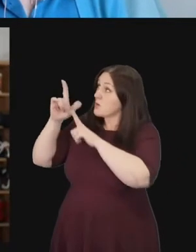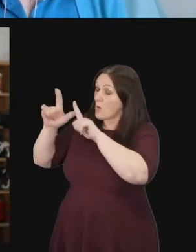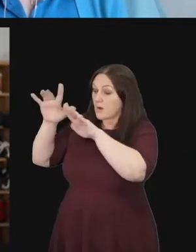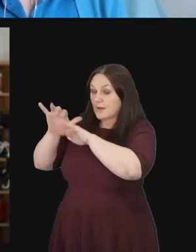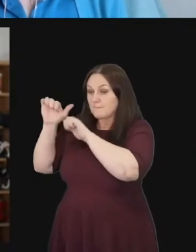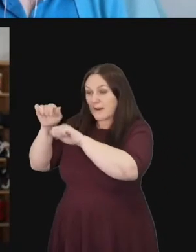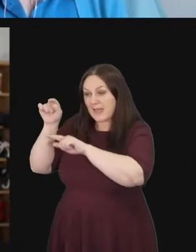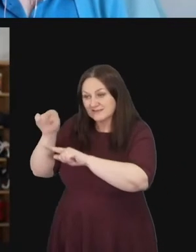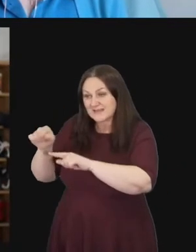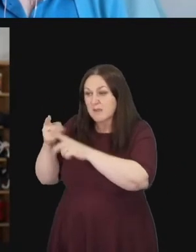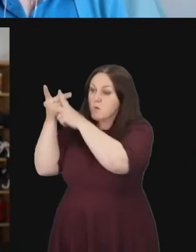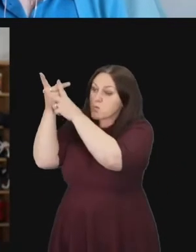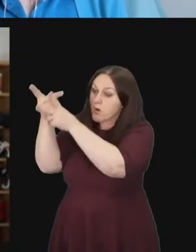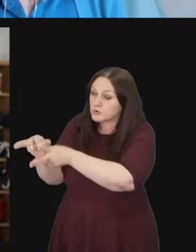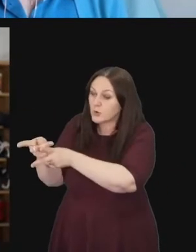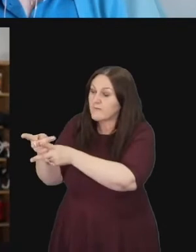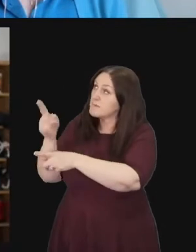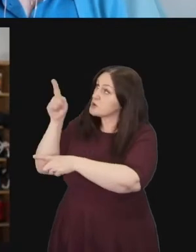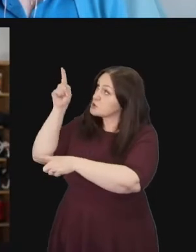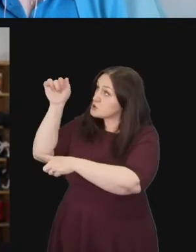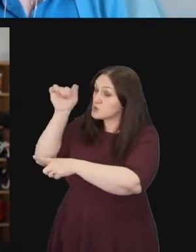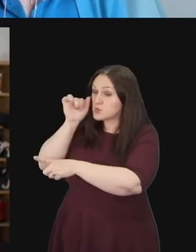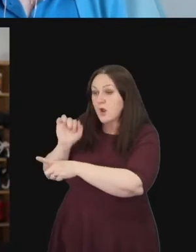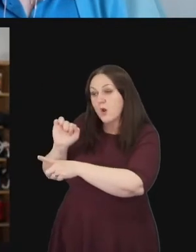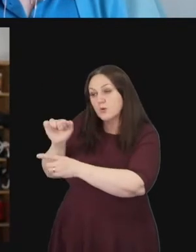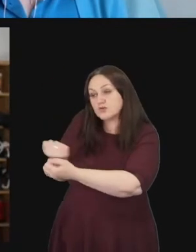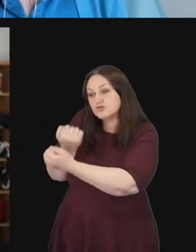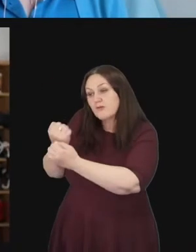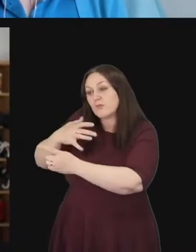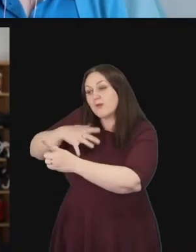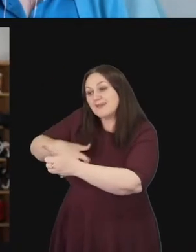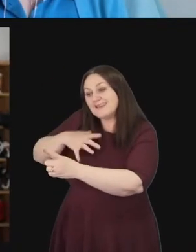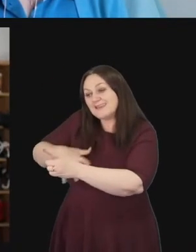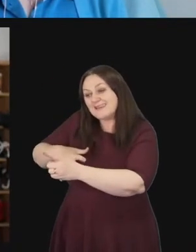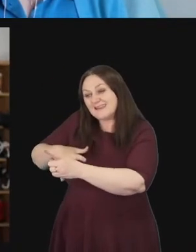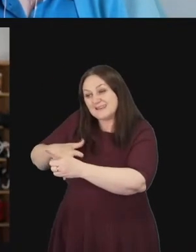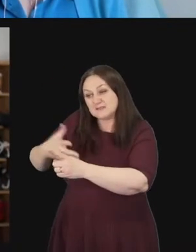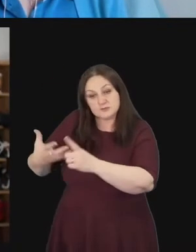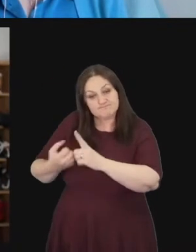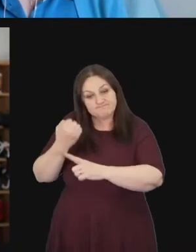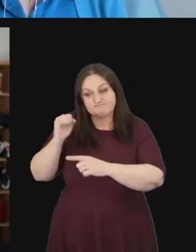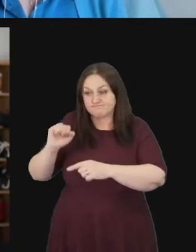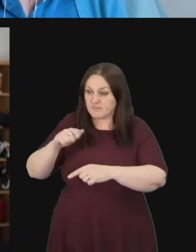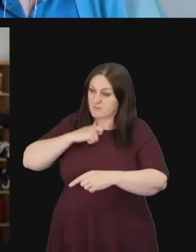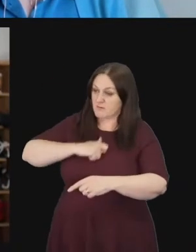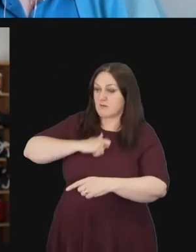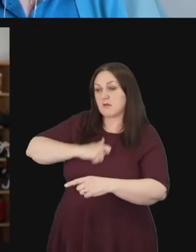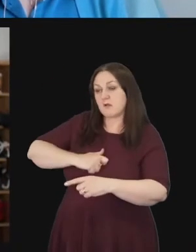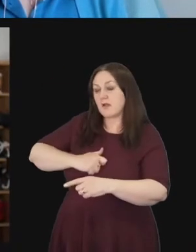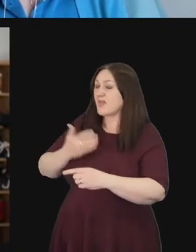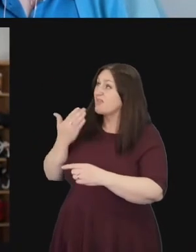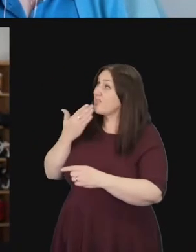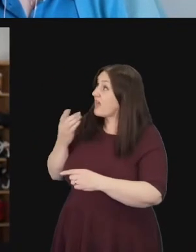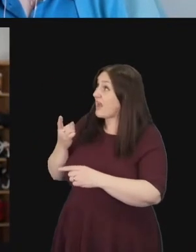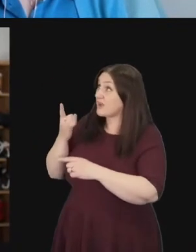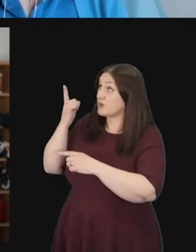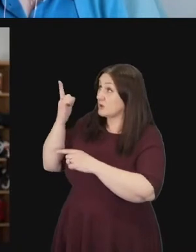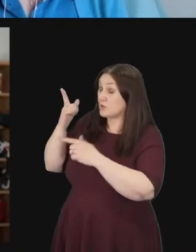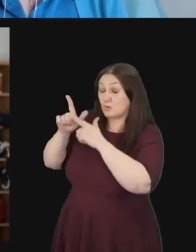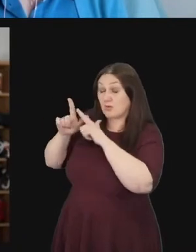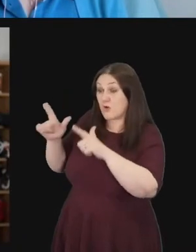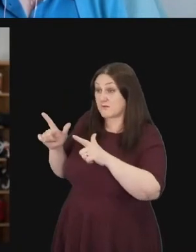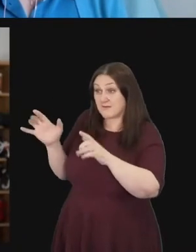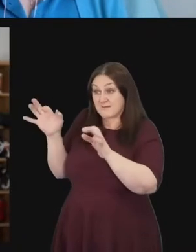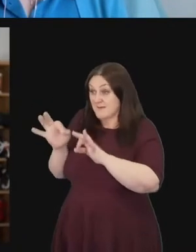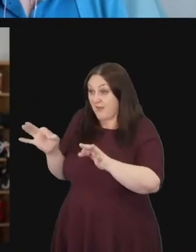you know what strength he needs to discharge this responsibility. Thank you Lord that there's nothing that's going to take you by surprise.